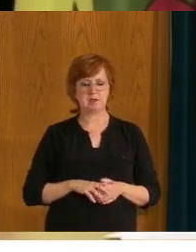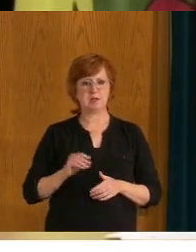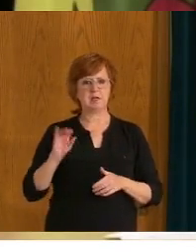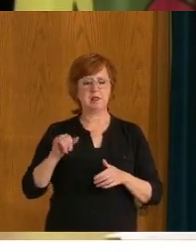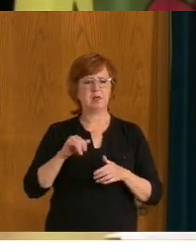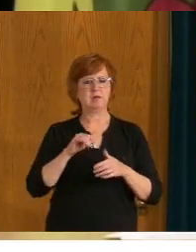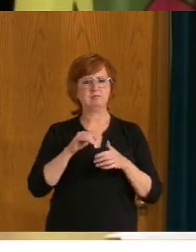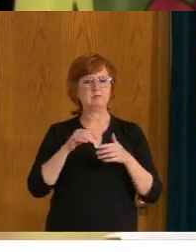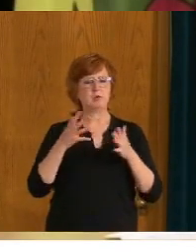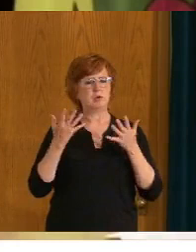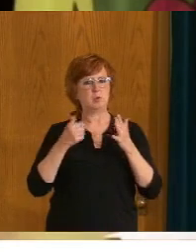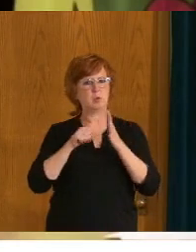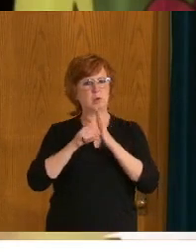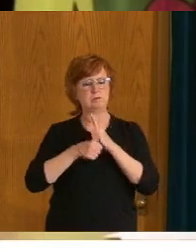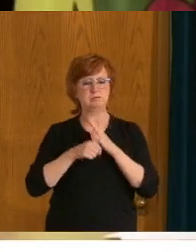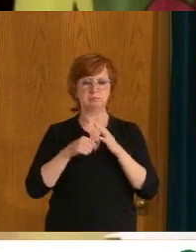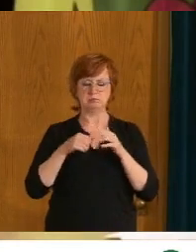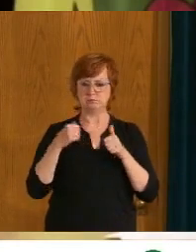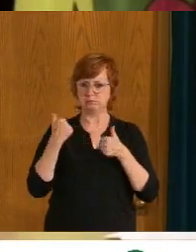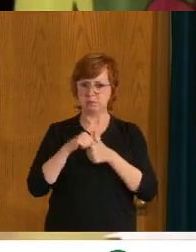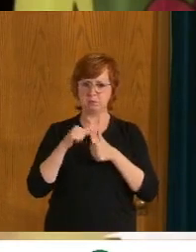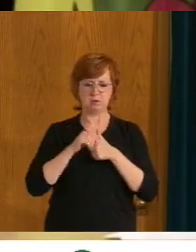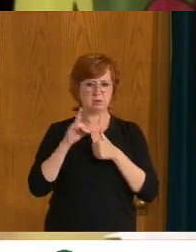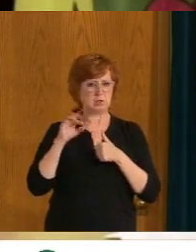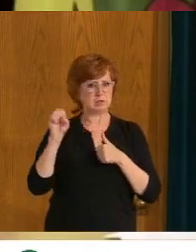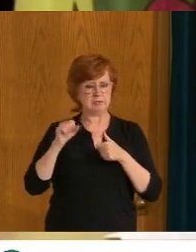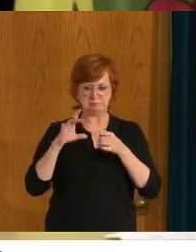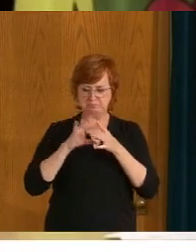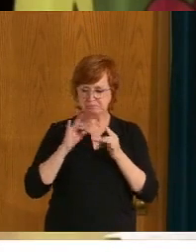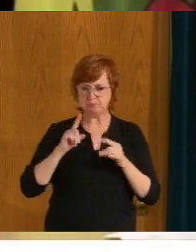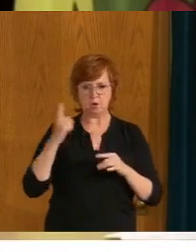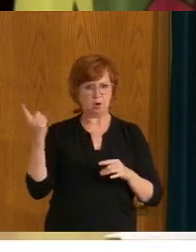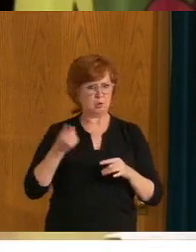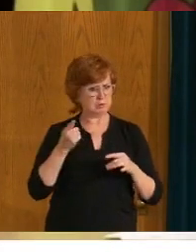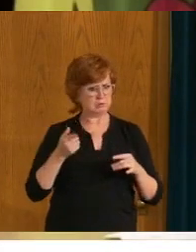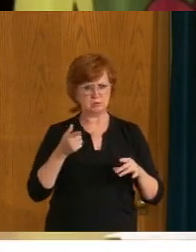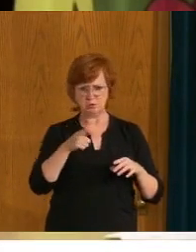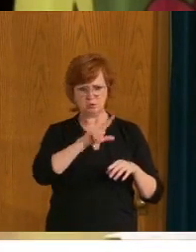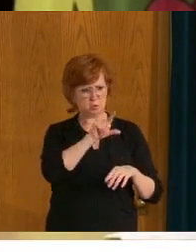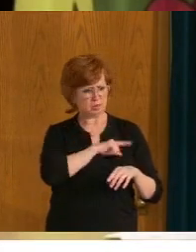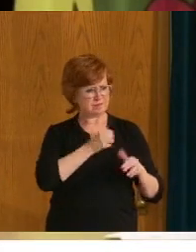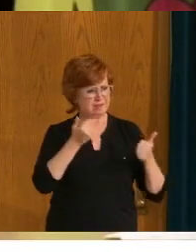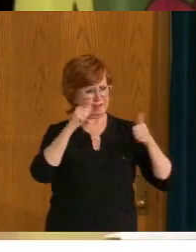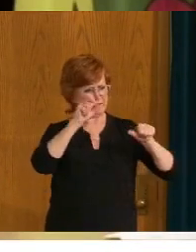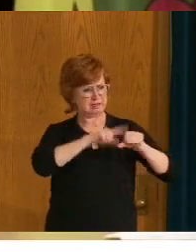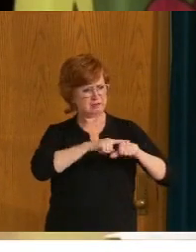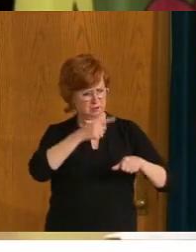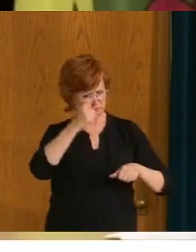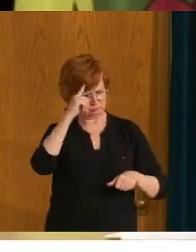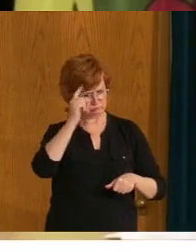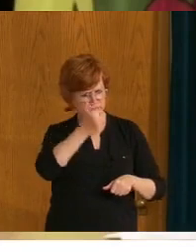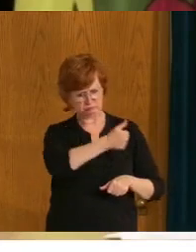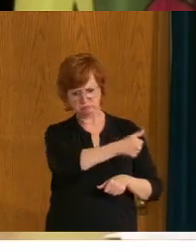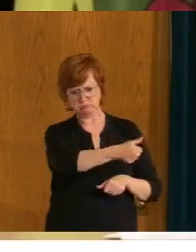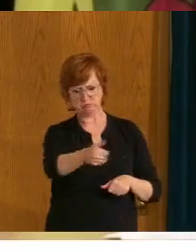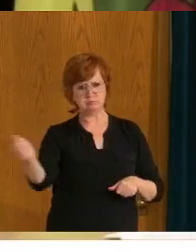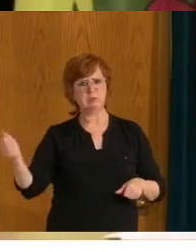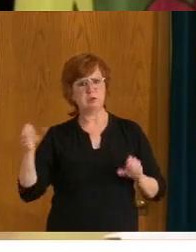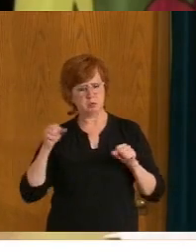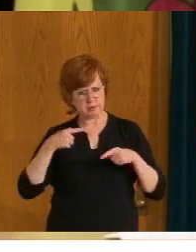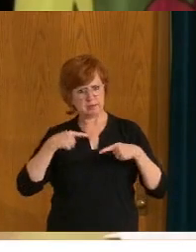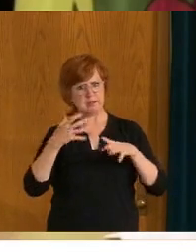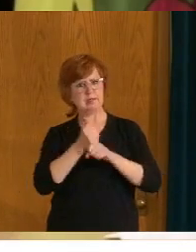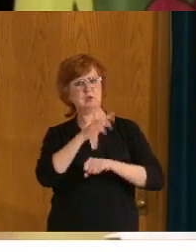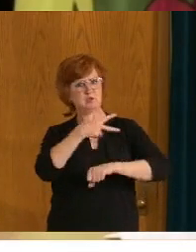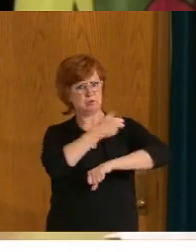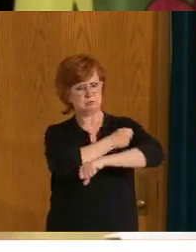about, uh, once you are eligible, you are always eligible and we continue to encourage, I can encourage anyone that has not made the decision to go out and get